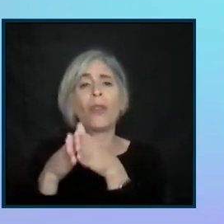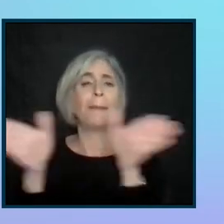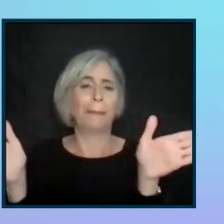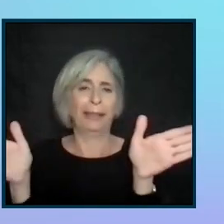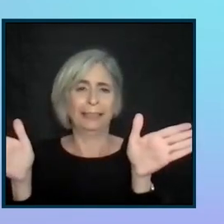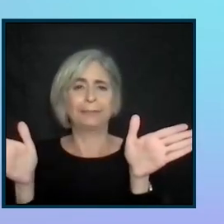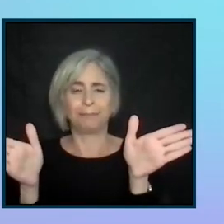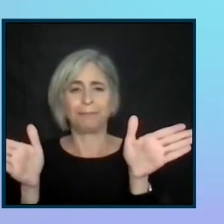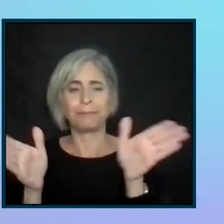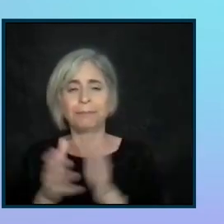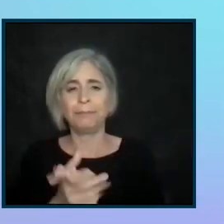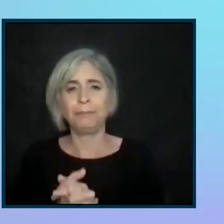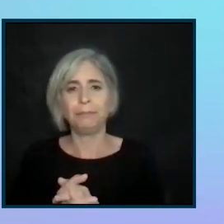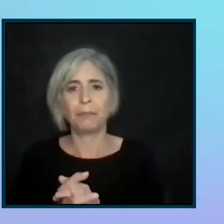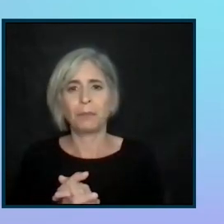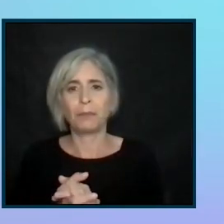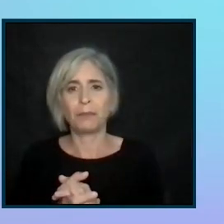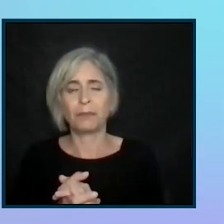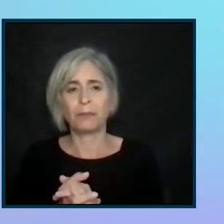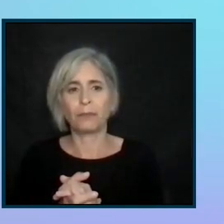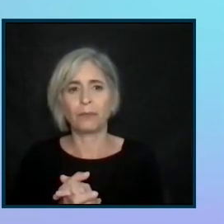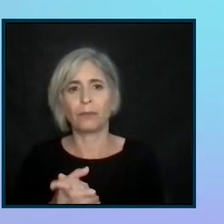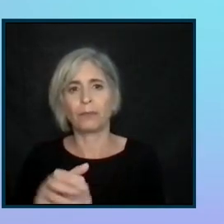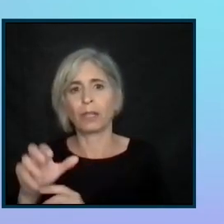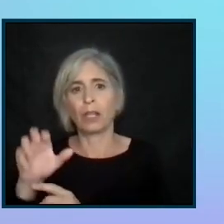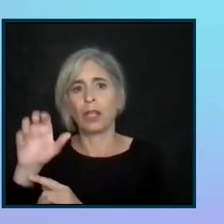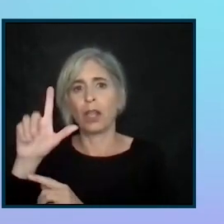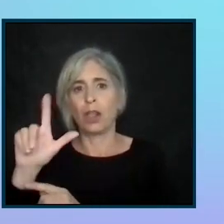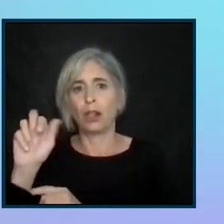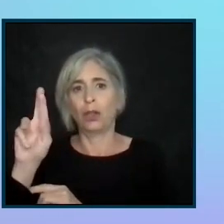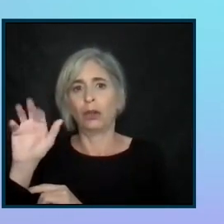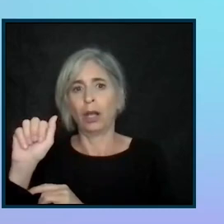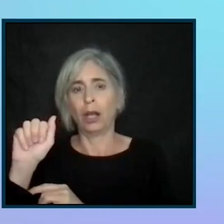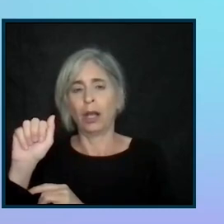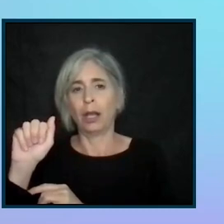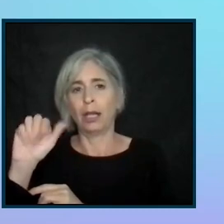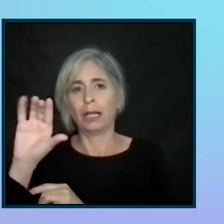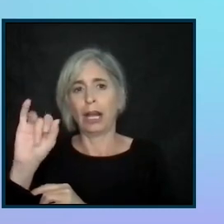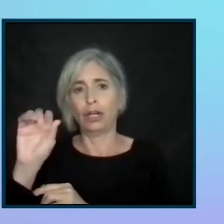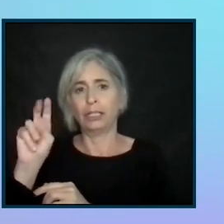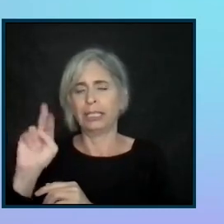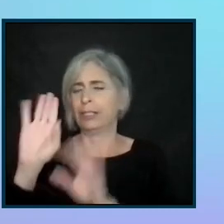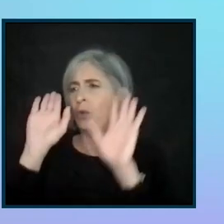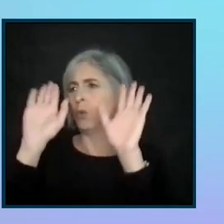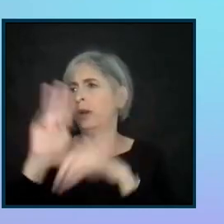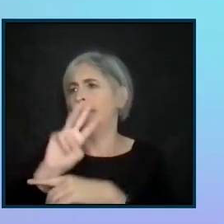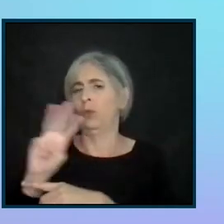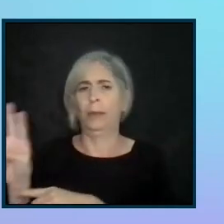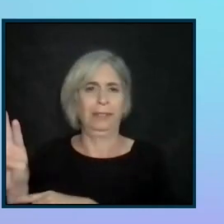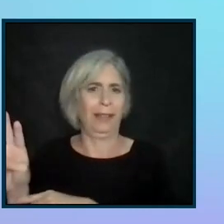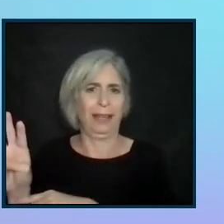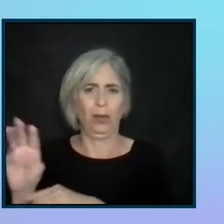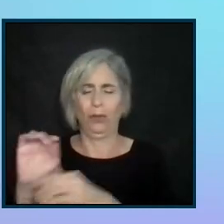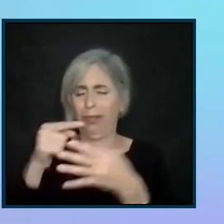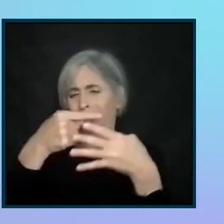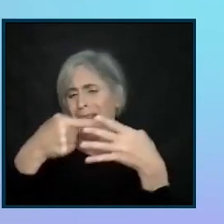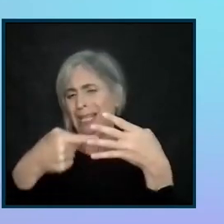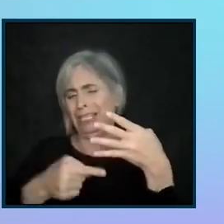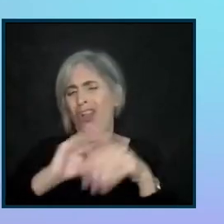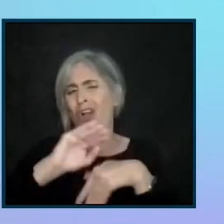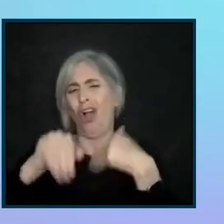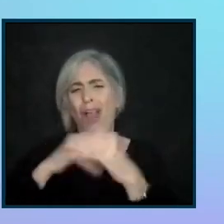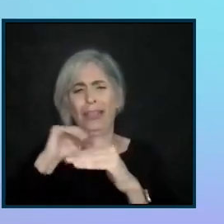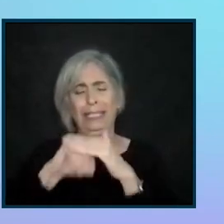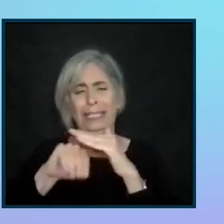Laura Carlson from University of Minnesota has a great website with where she lists all the accessibility cases,